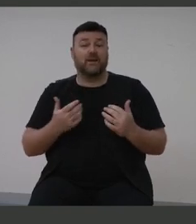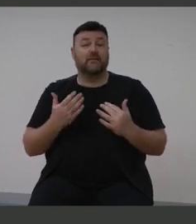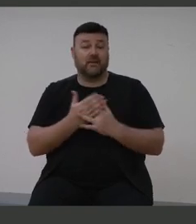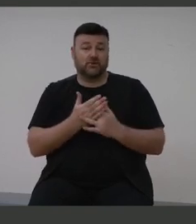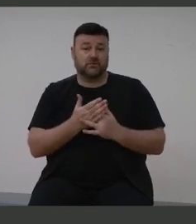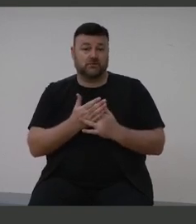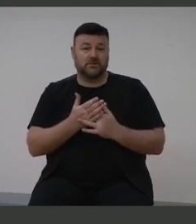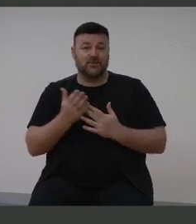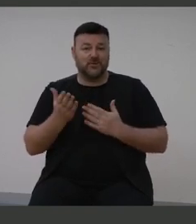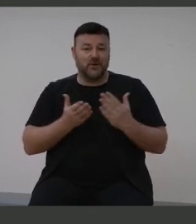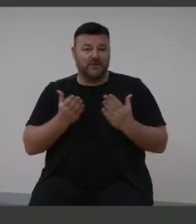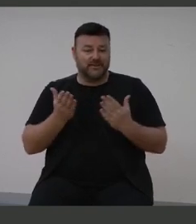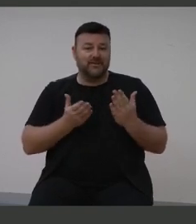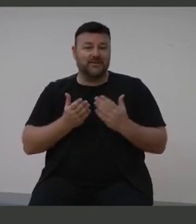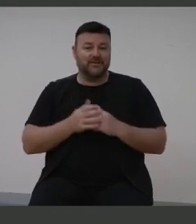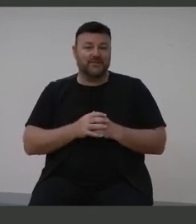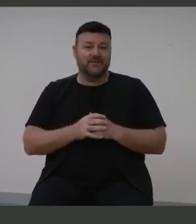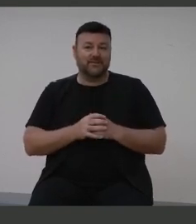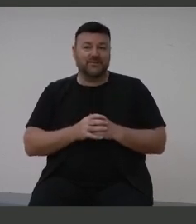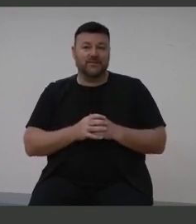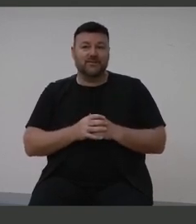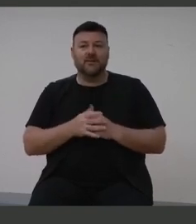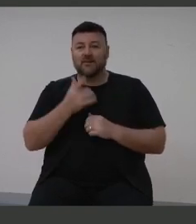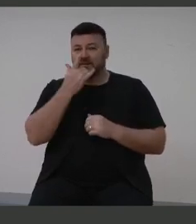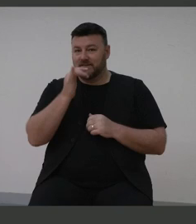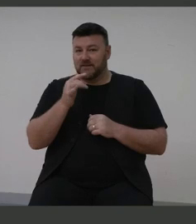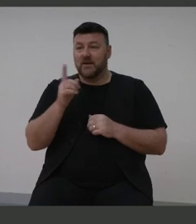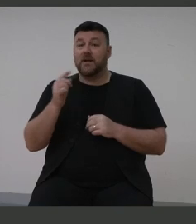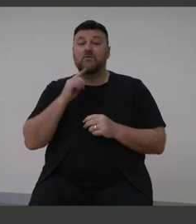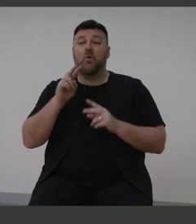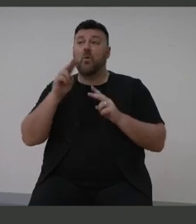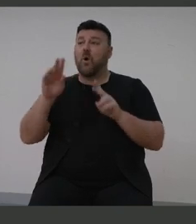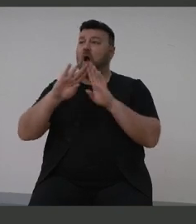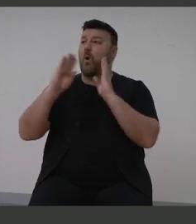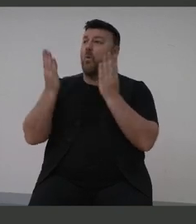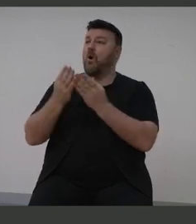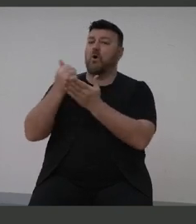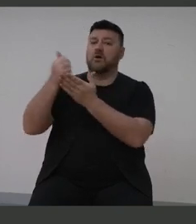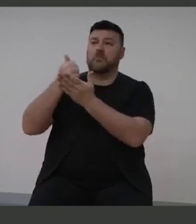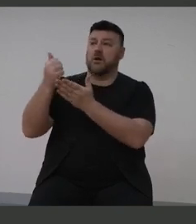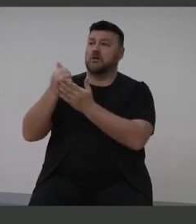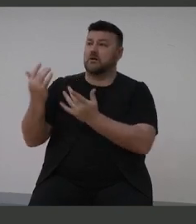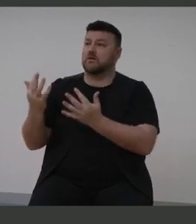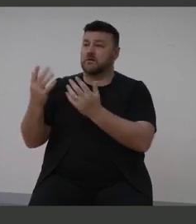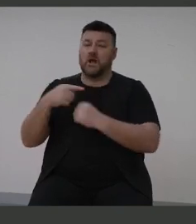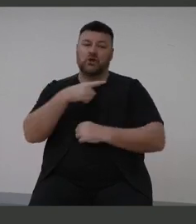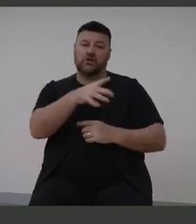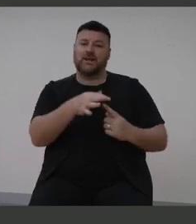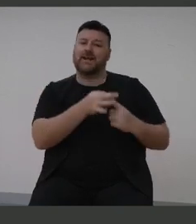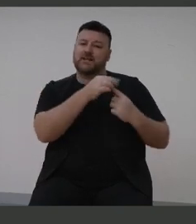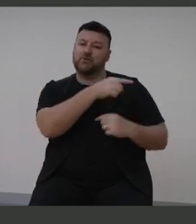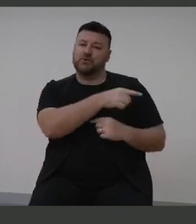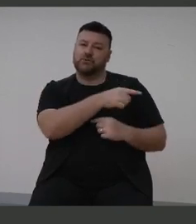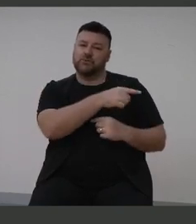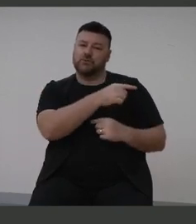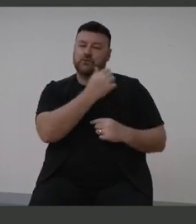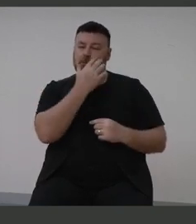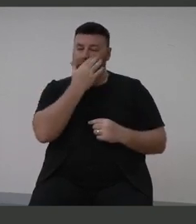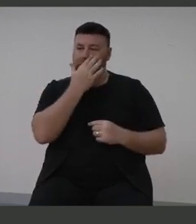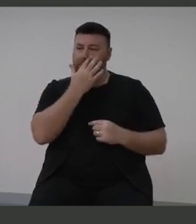But unfortunately, I think if you look at world statistics, Sophie is the exception. She's not the rule.